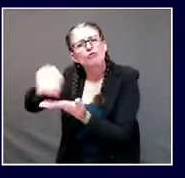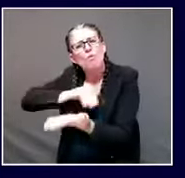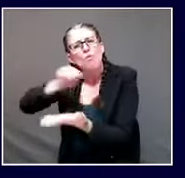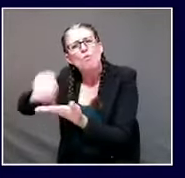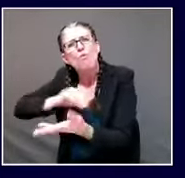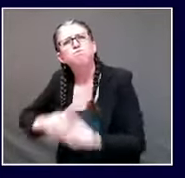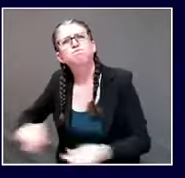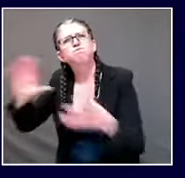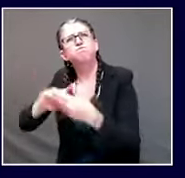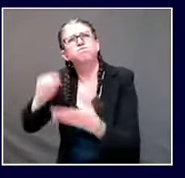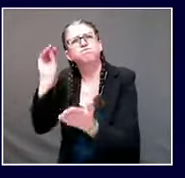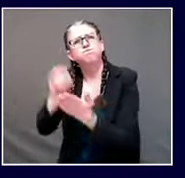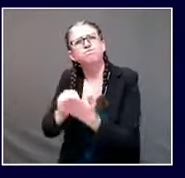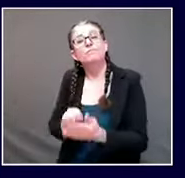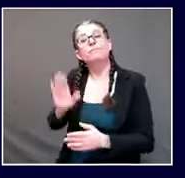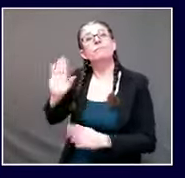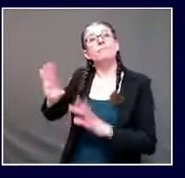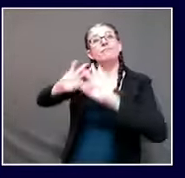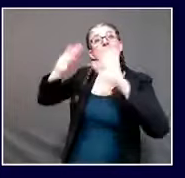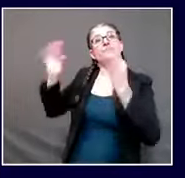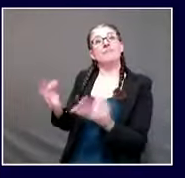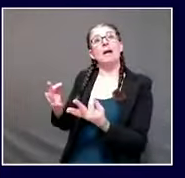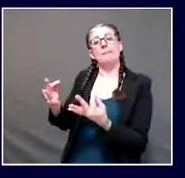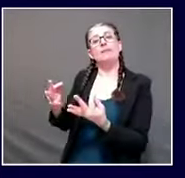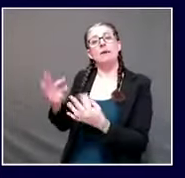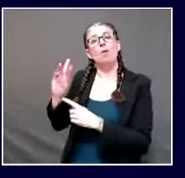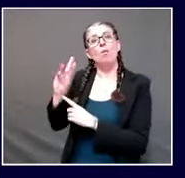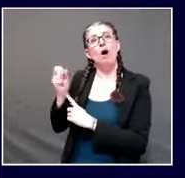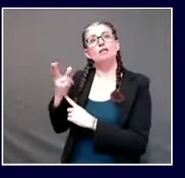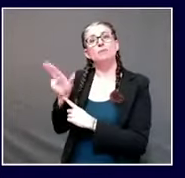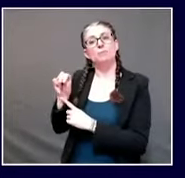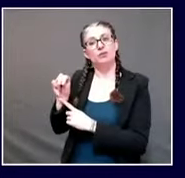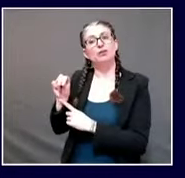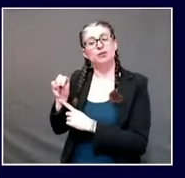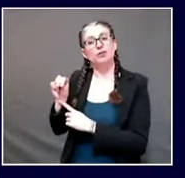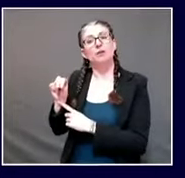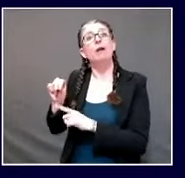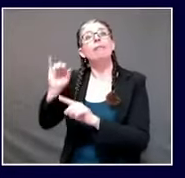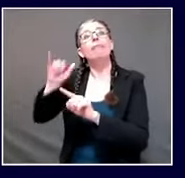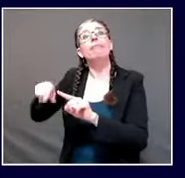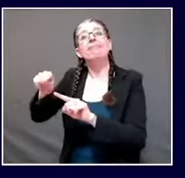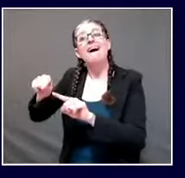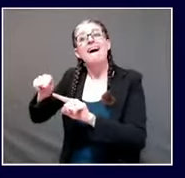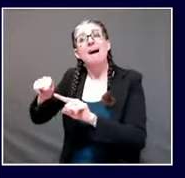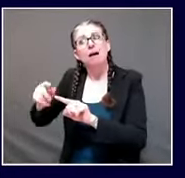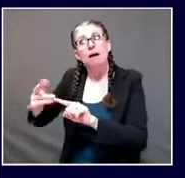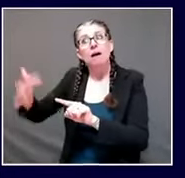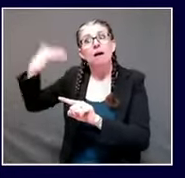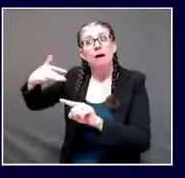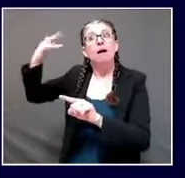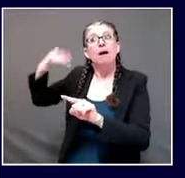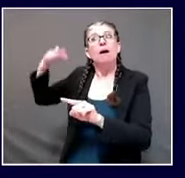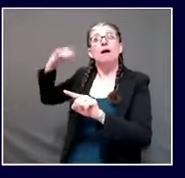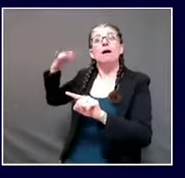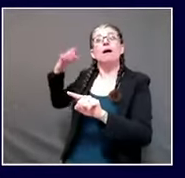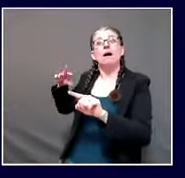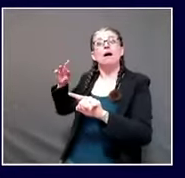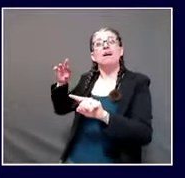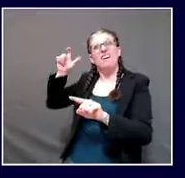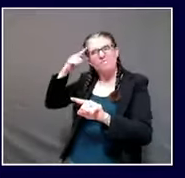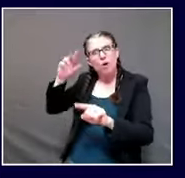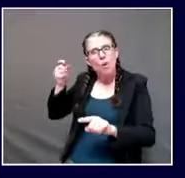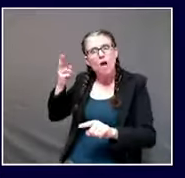two years of the Civil War, the previous state of emergency. Since Mr. Kelsey's death,